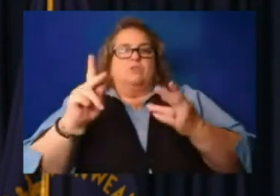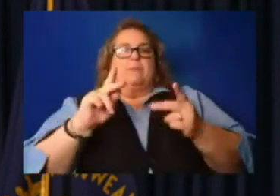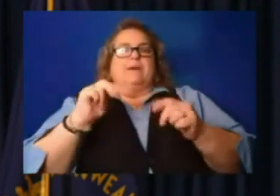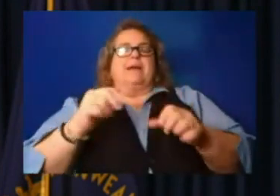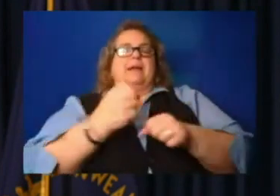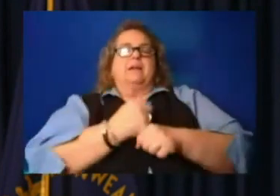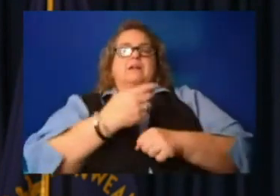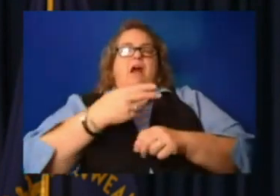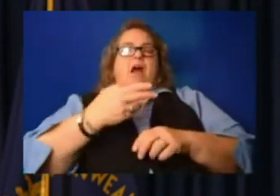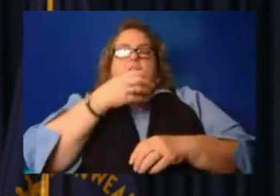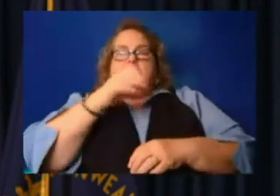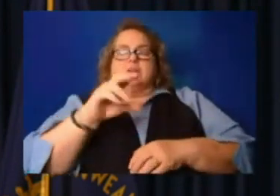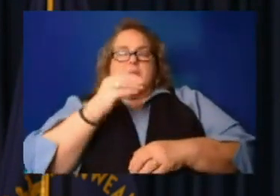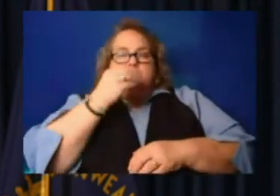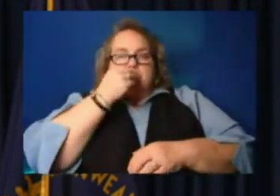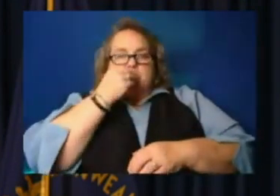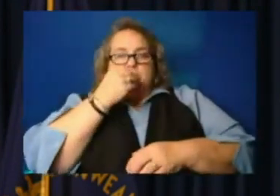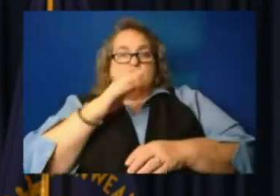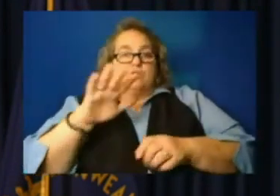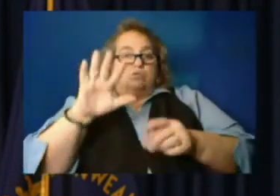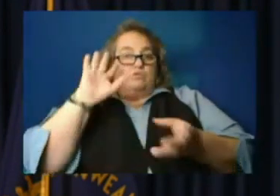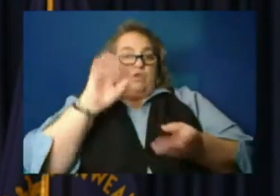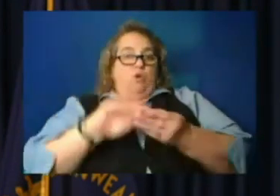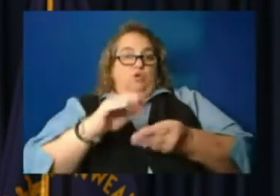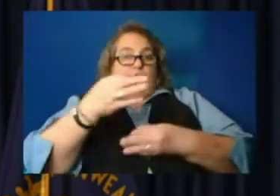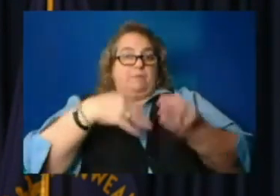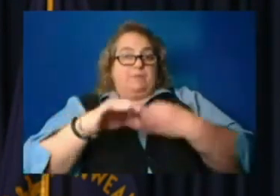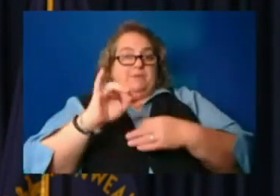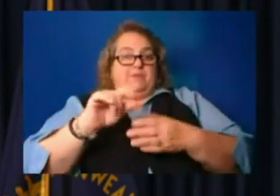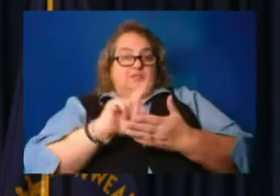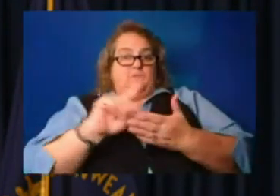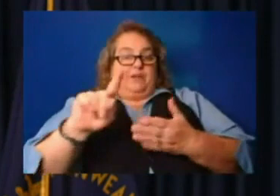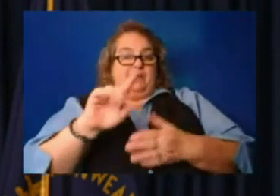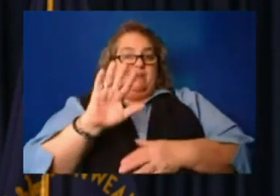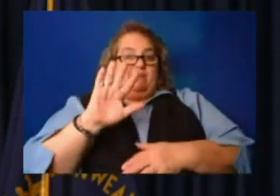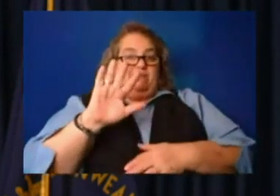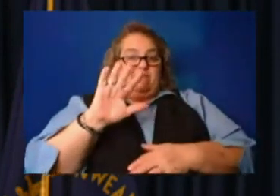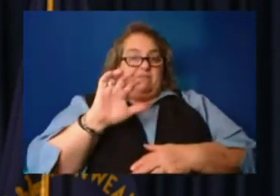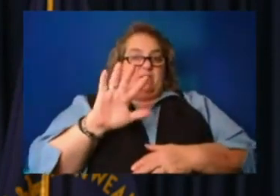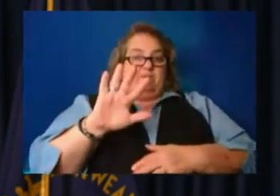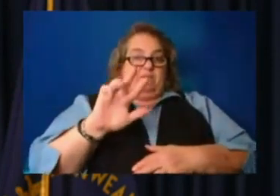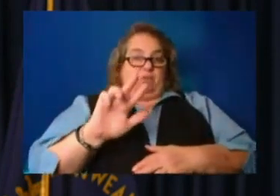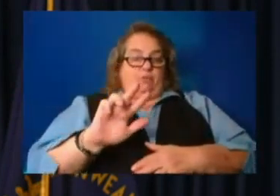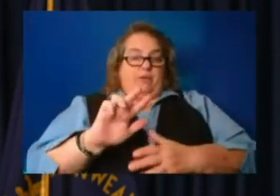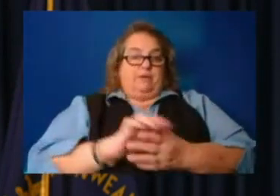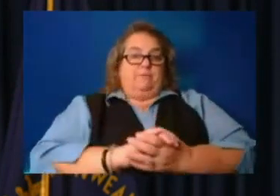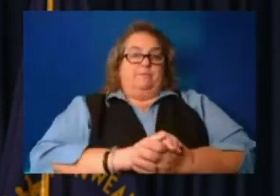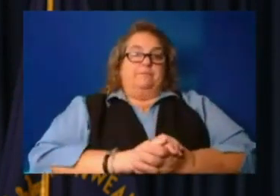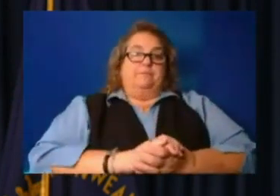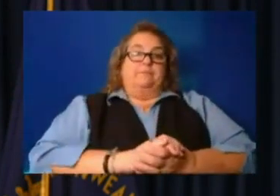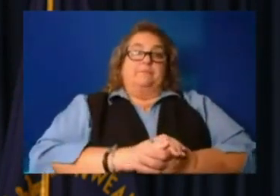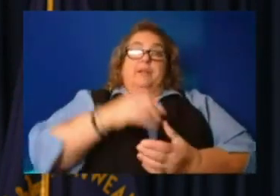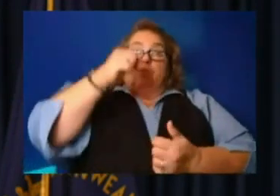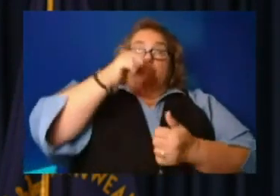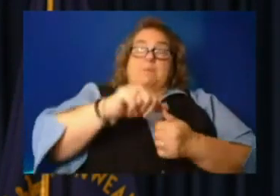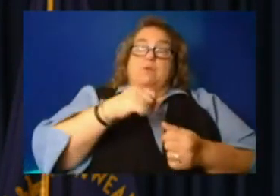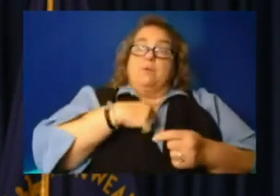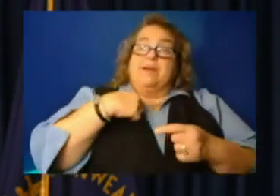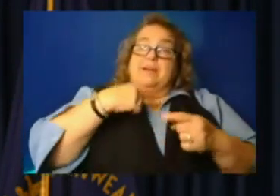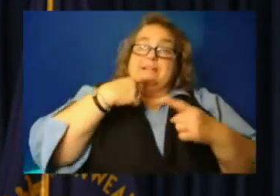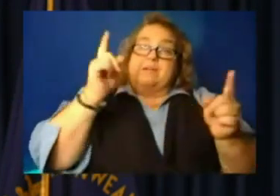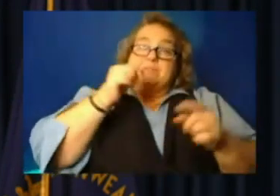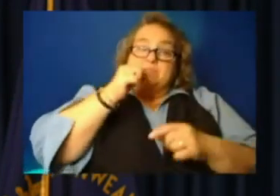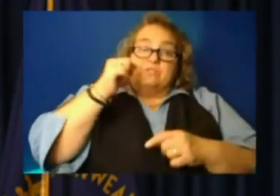replacements this week 553. Remember we announced yesterday sales tax